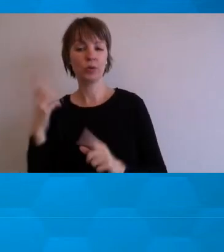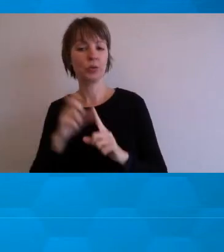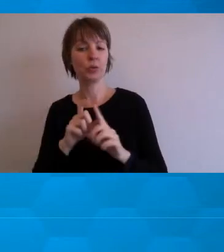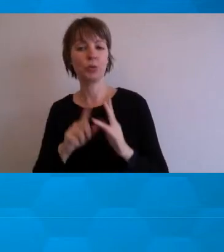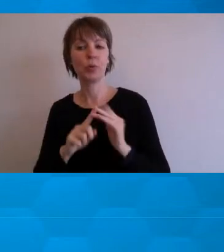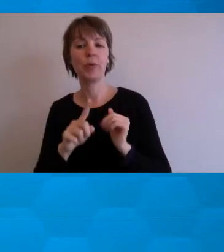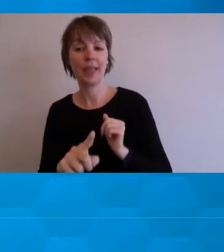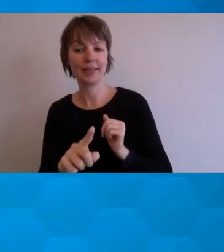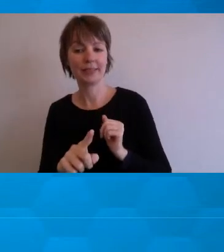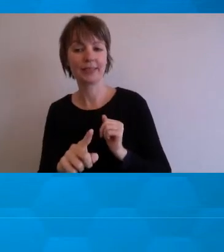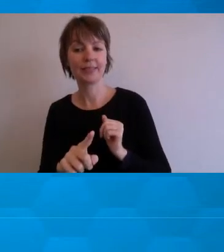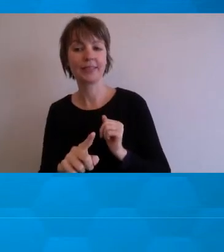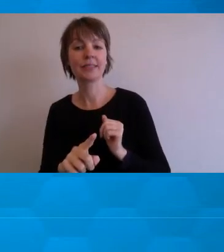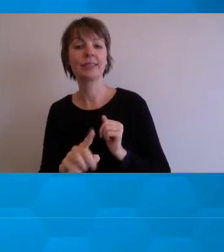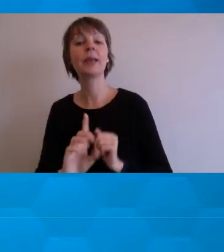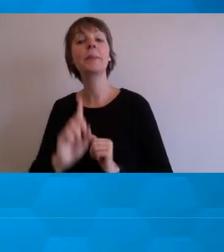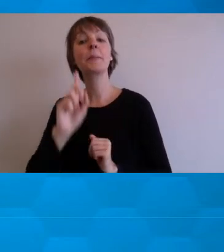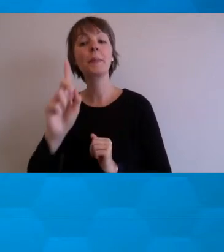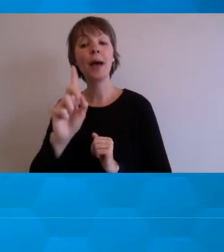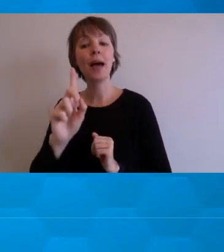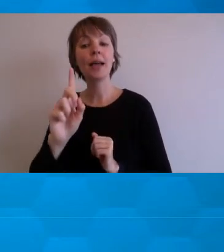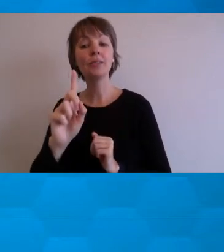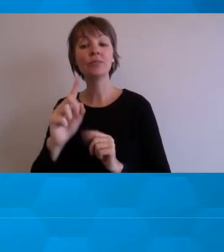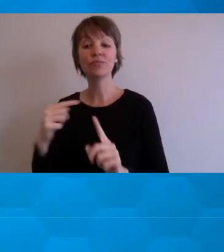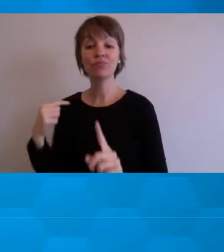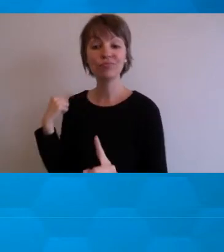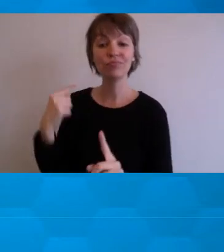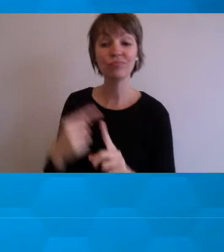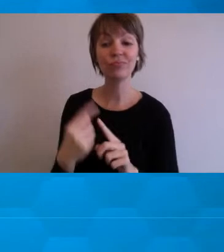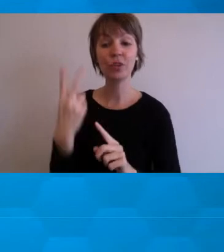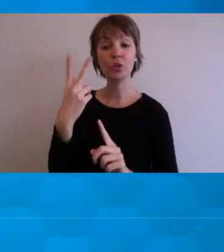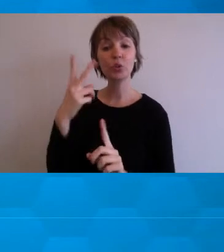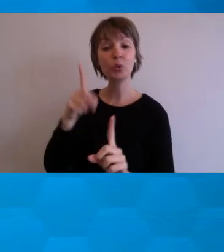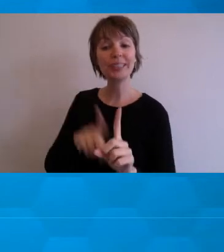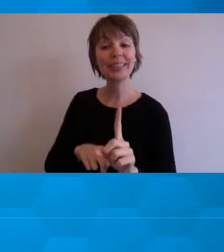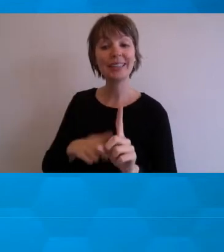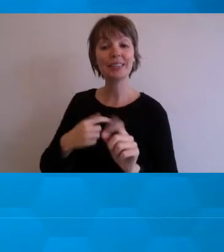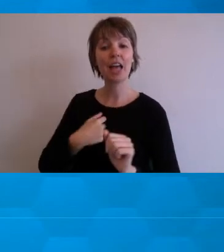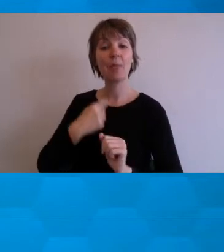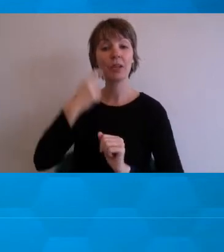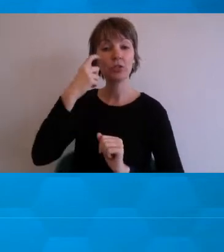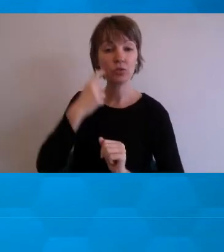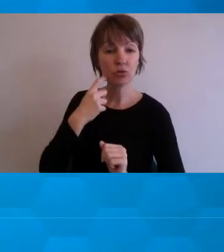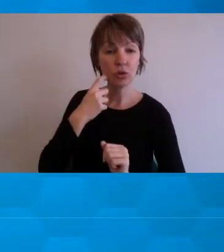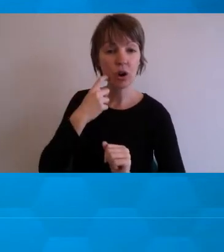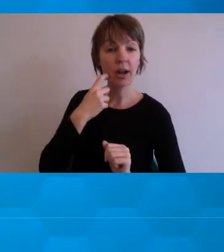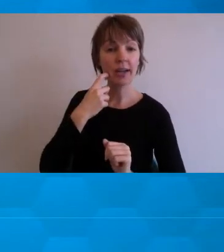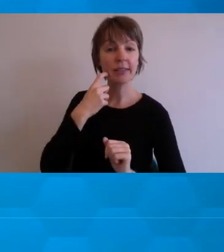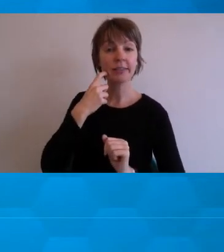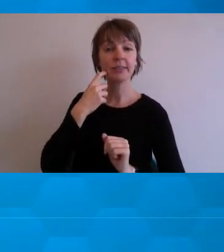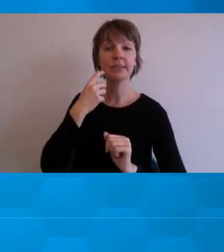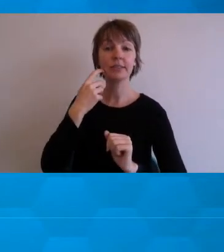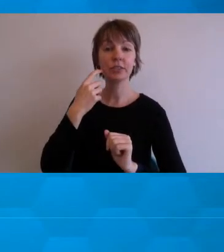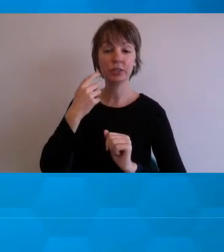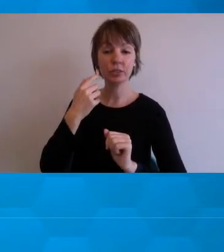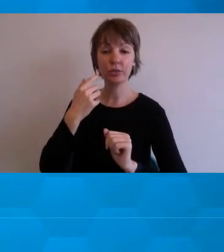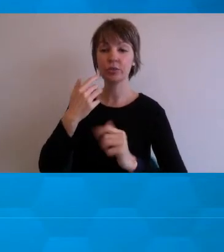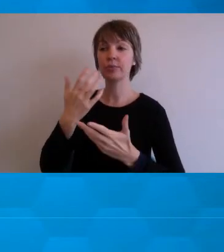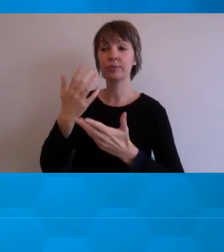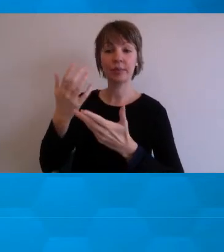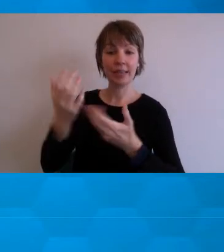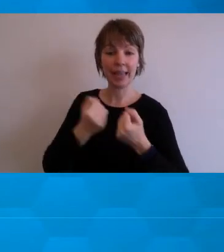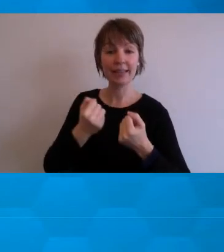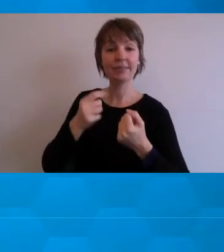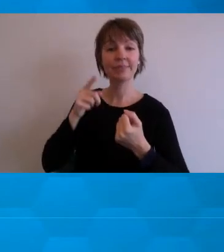But I'd like to point out that for two years I've been trying to get the Box and Echo 360 lecture videos to be